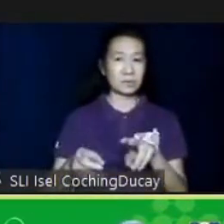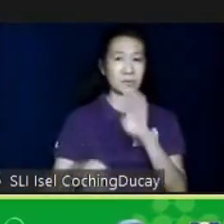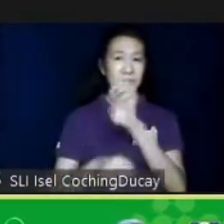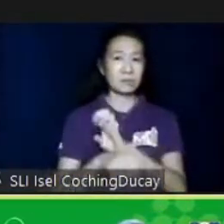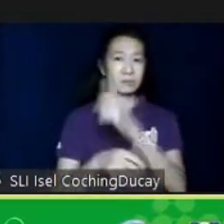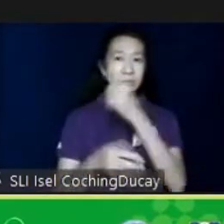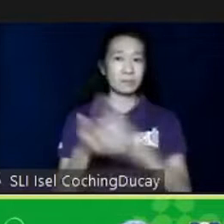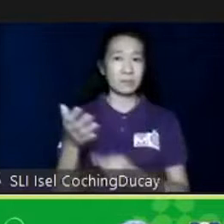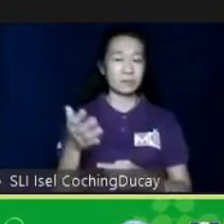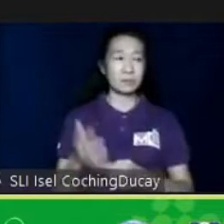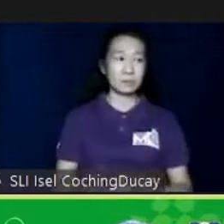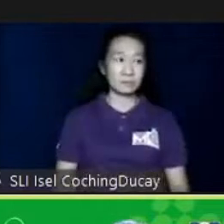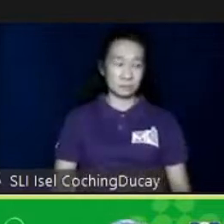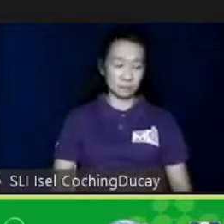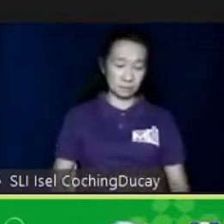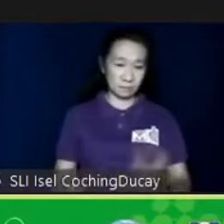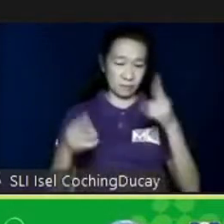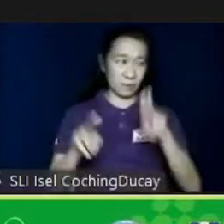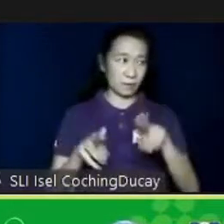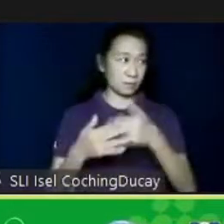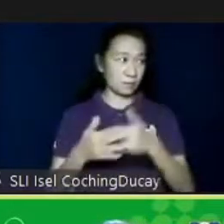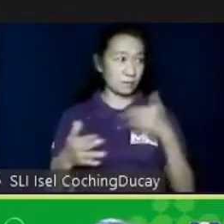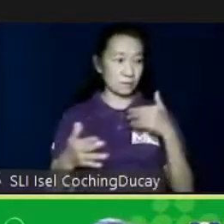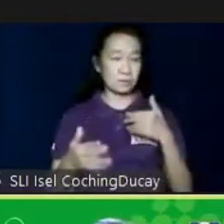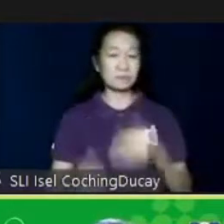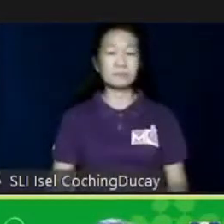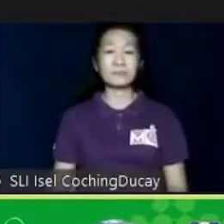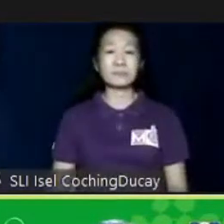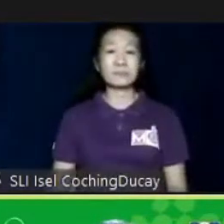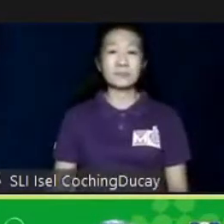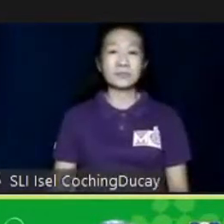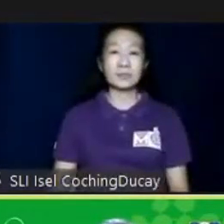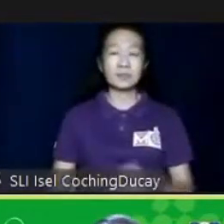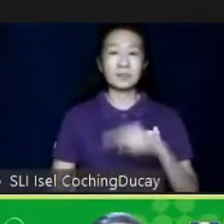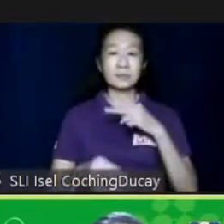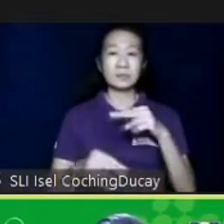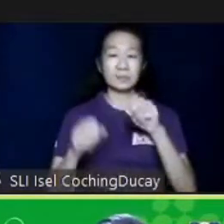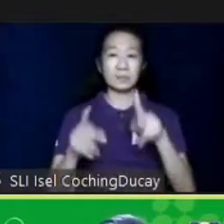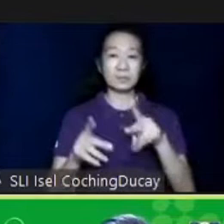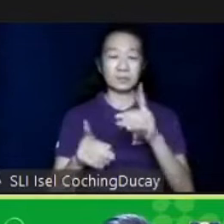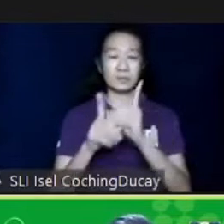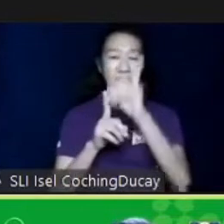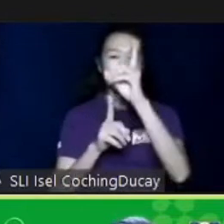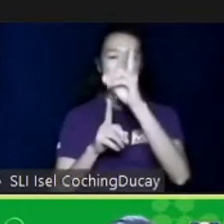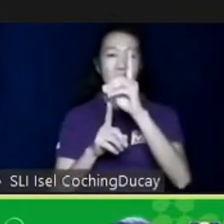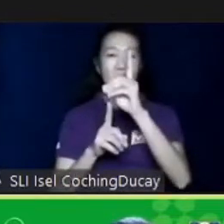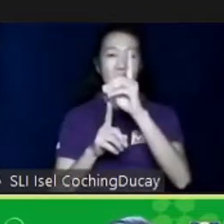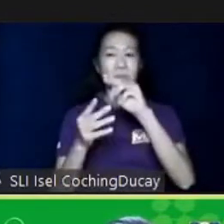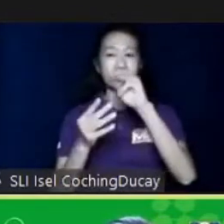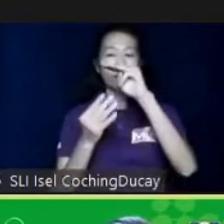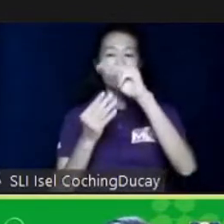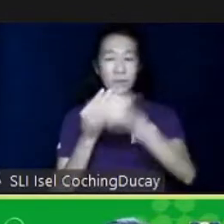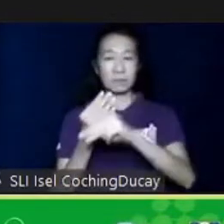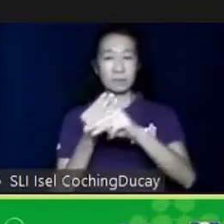what happened before. And this was the opportunity for us to develop a program based on